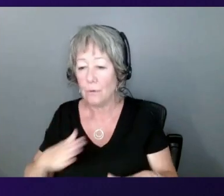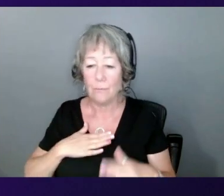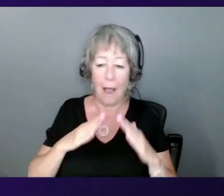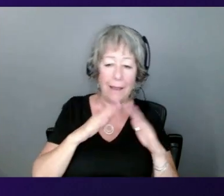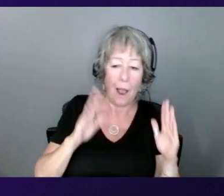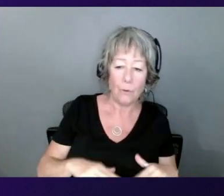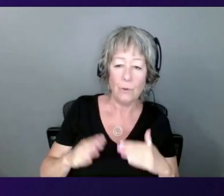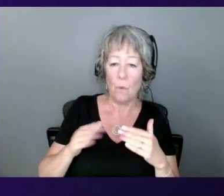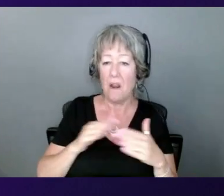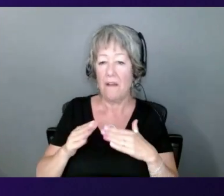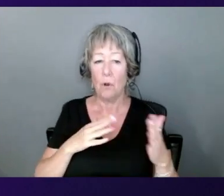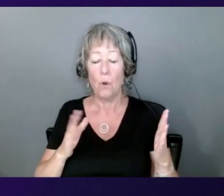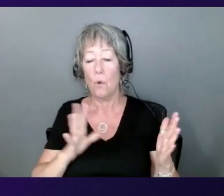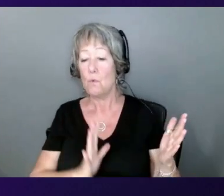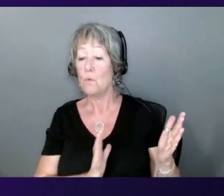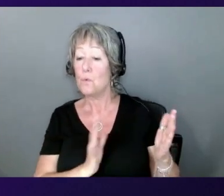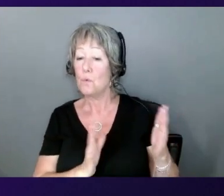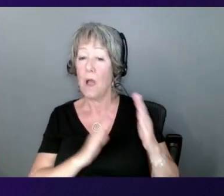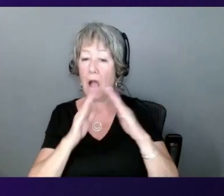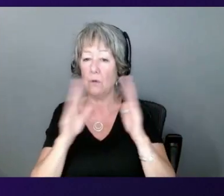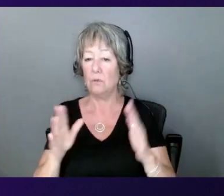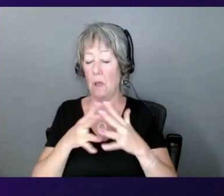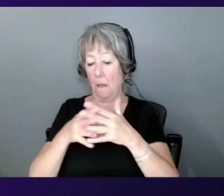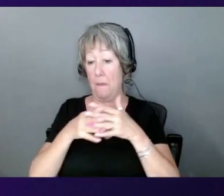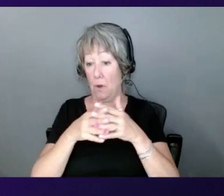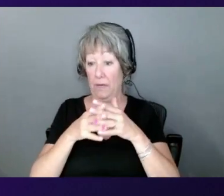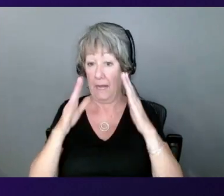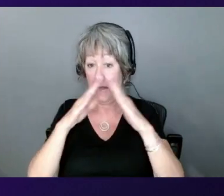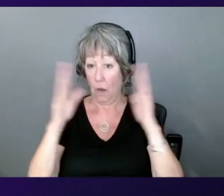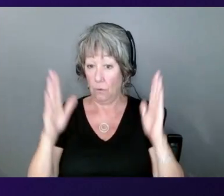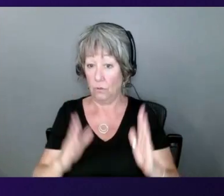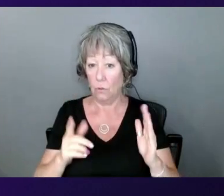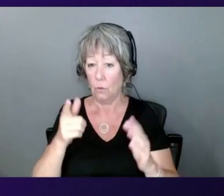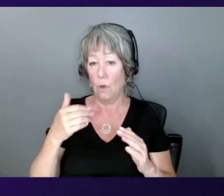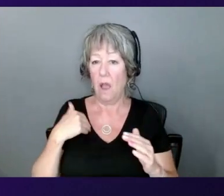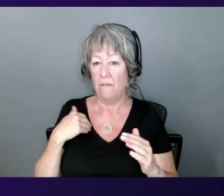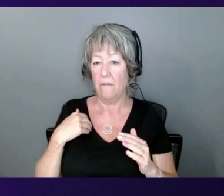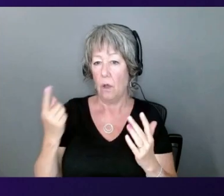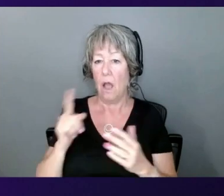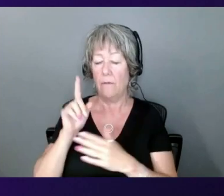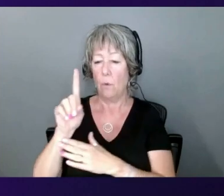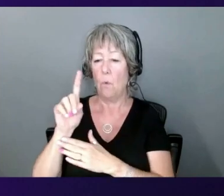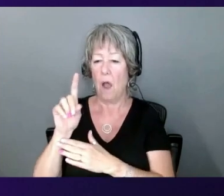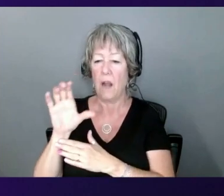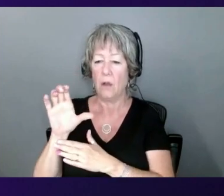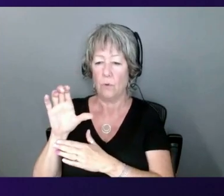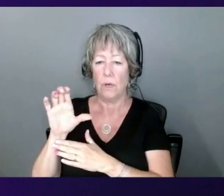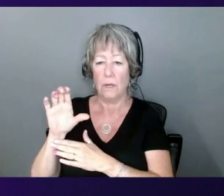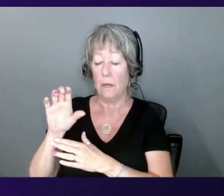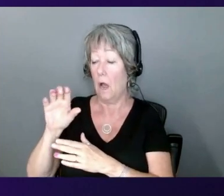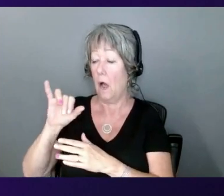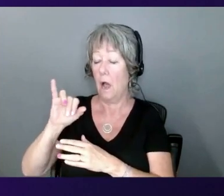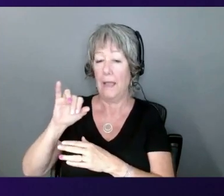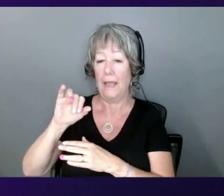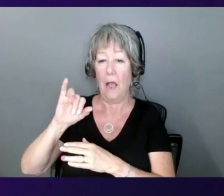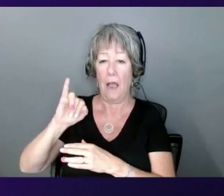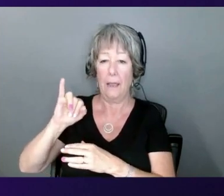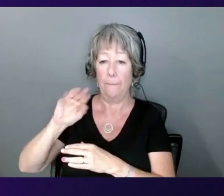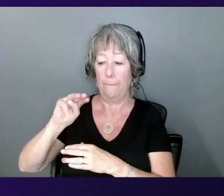best case, in a U.S. house, you'll get 100 ampere, 100 ampere of electrical current from utility company.